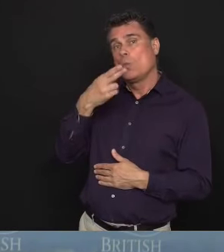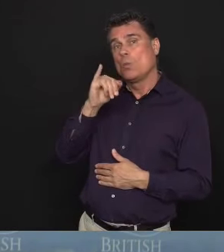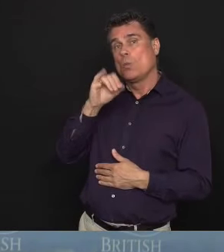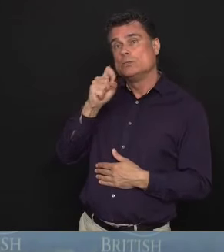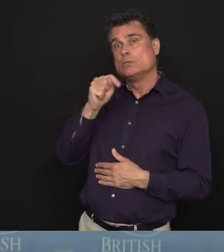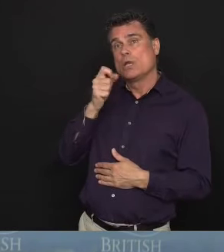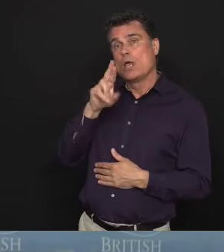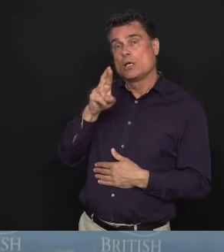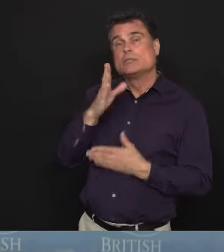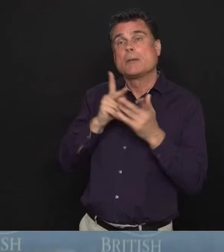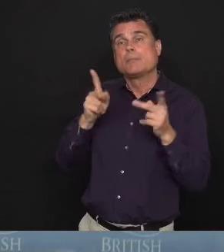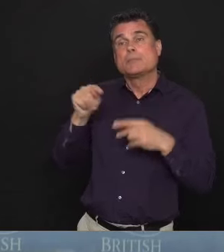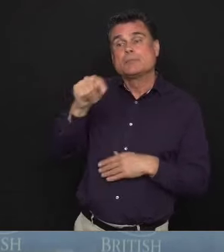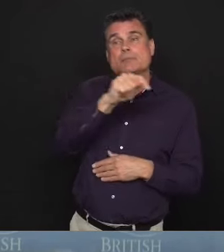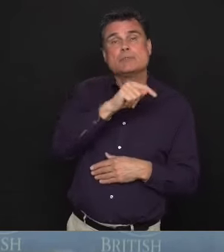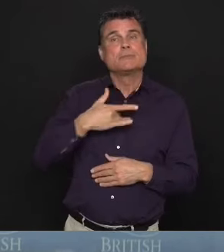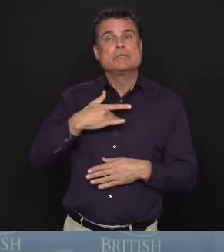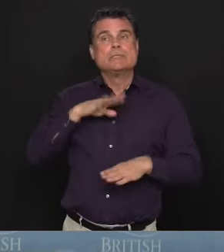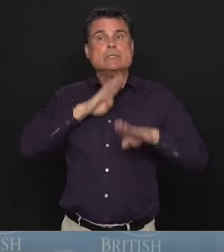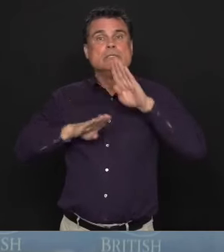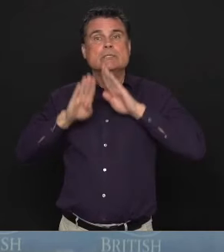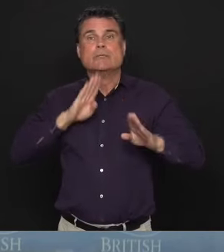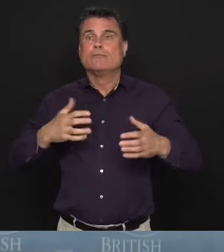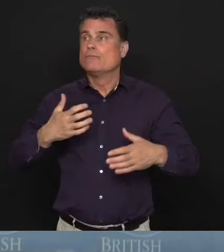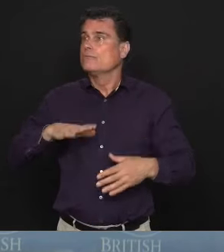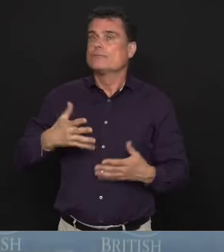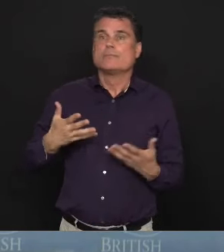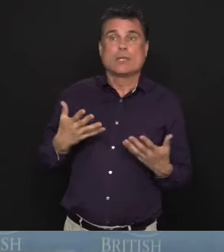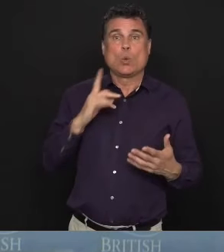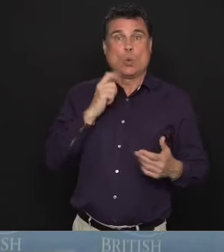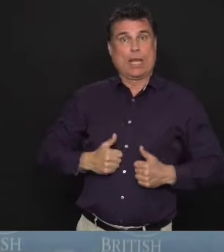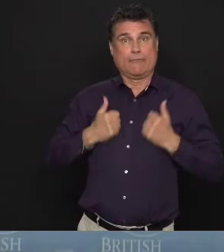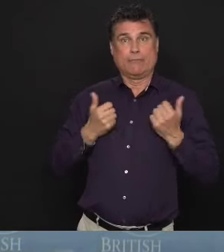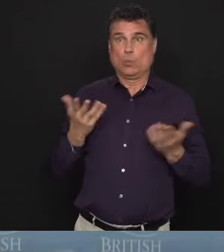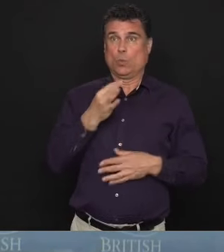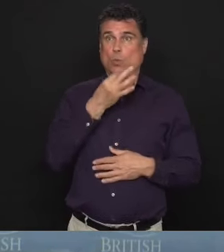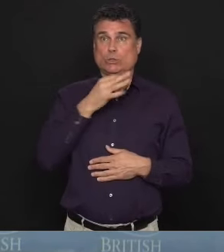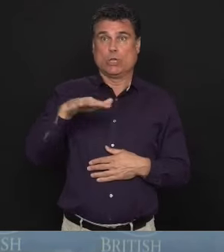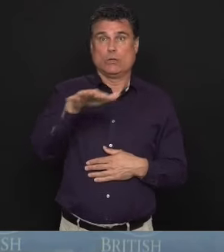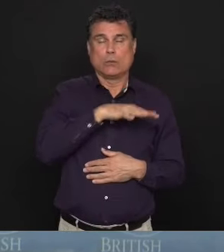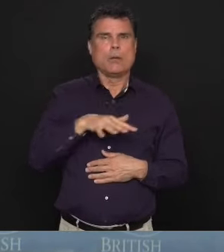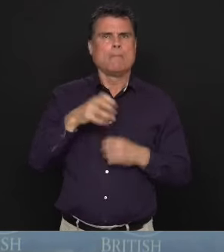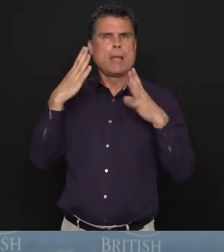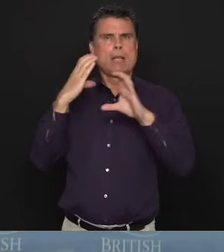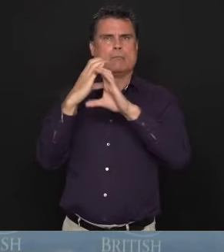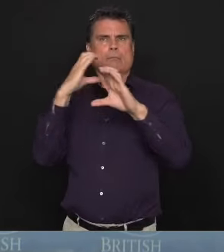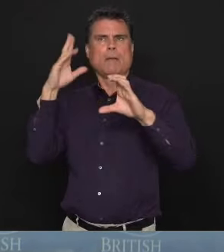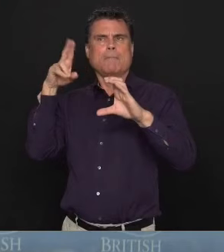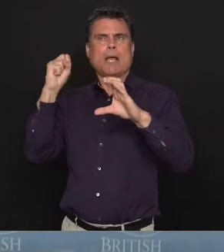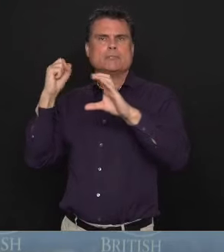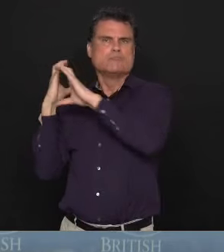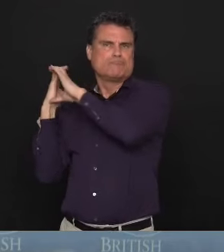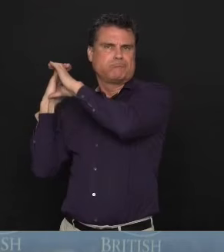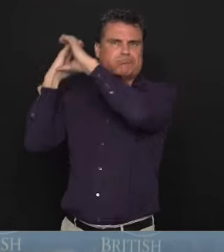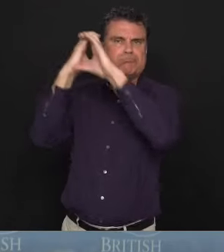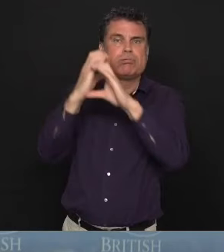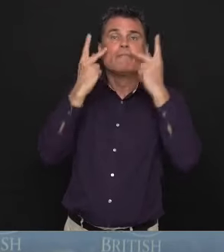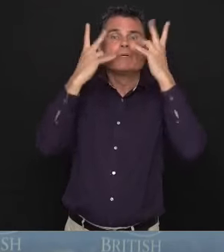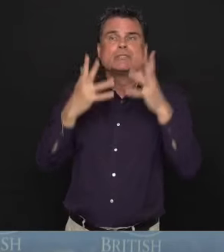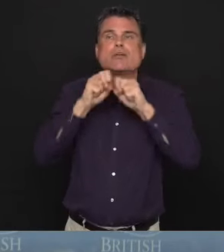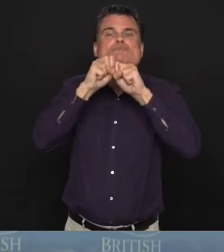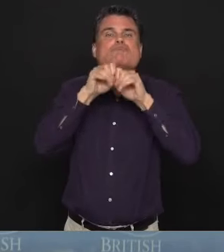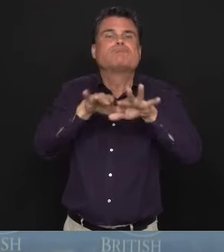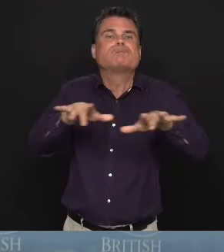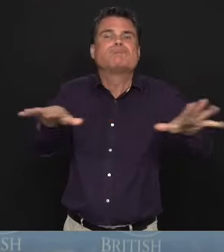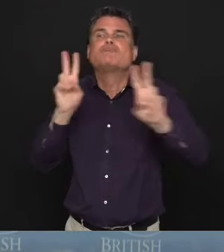circulating on social media of a big bus full of people, a big tour group coming up here and getting off together. What's the